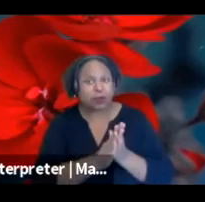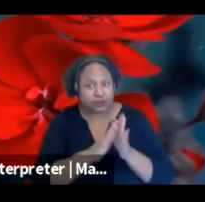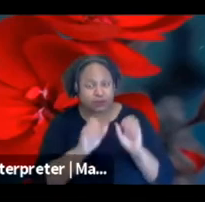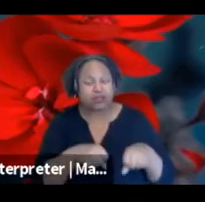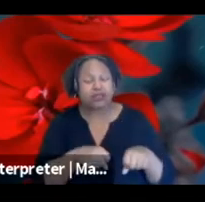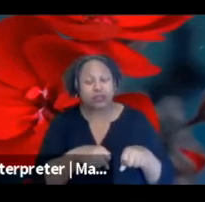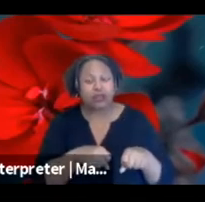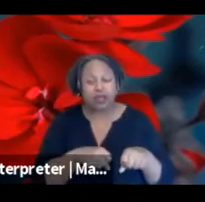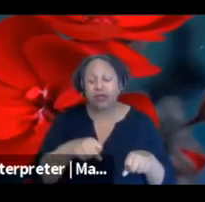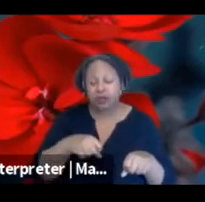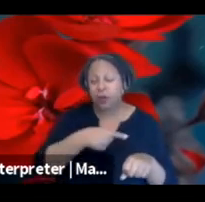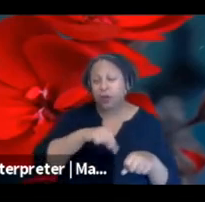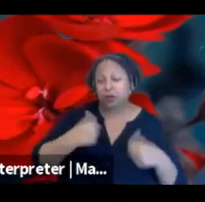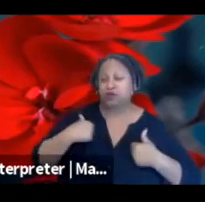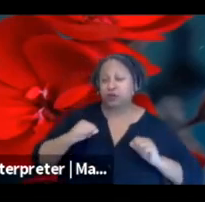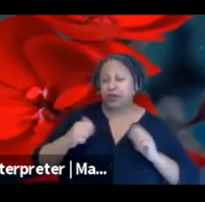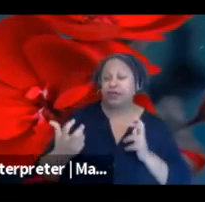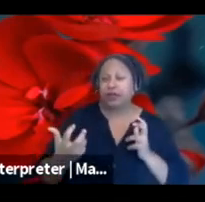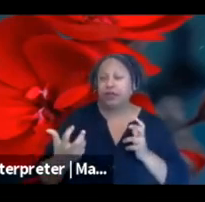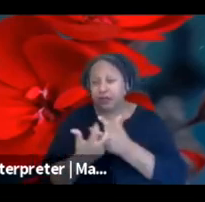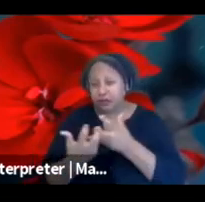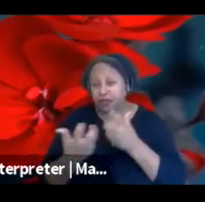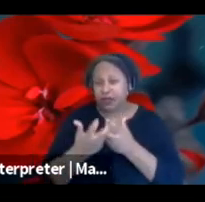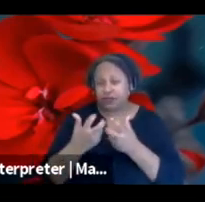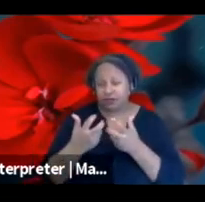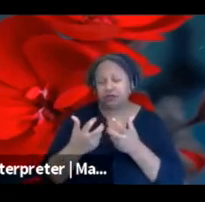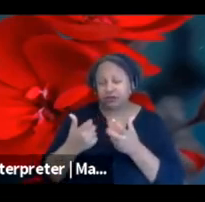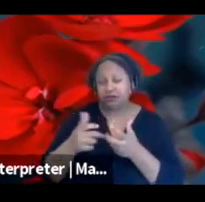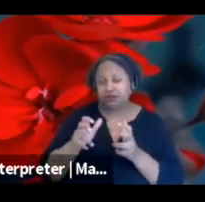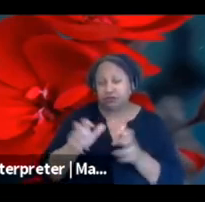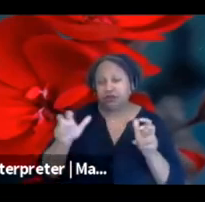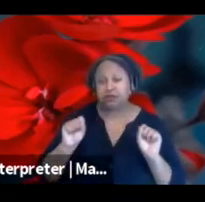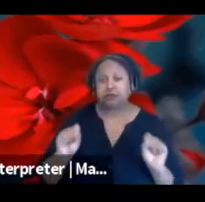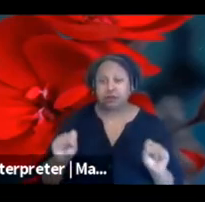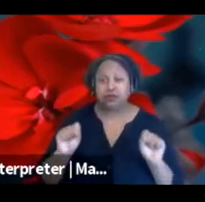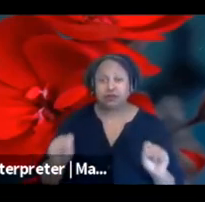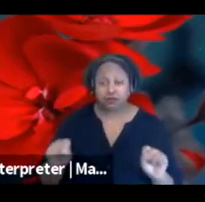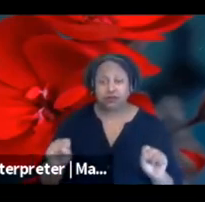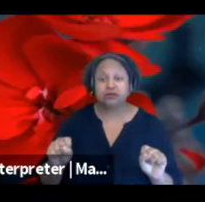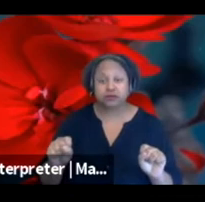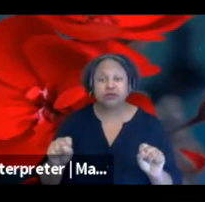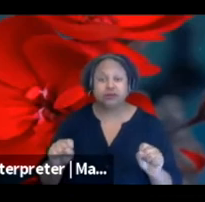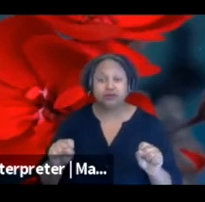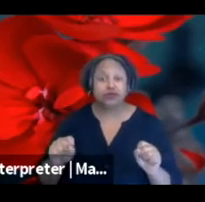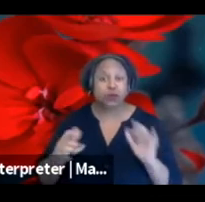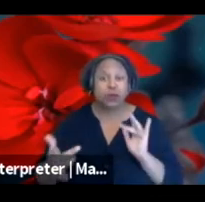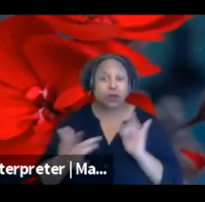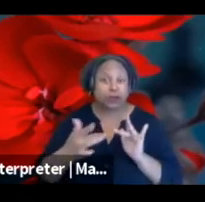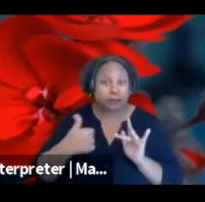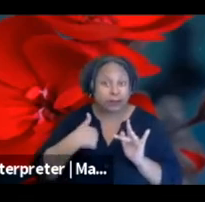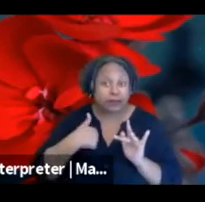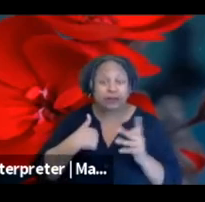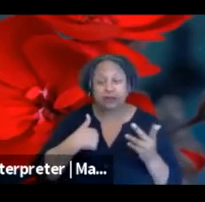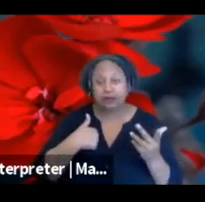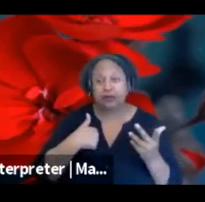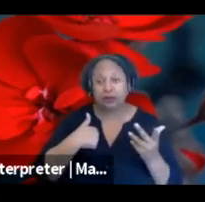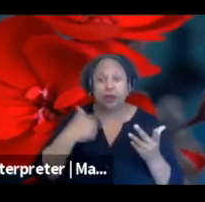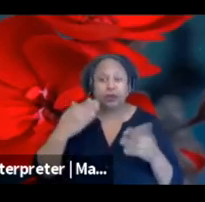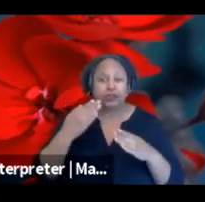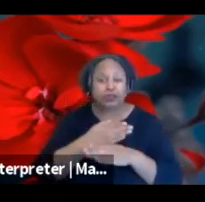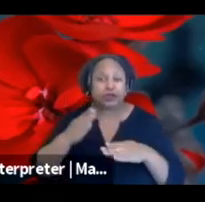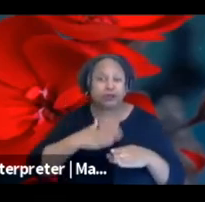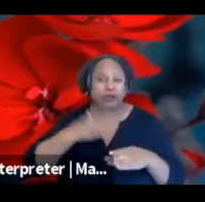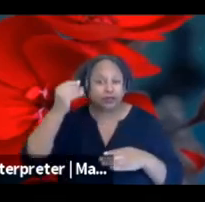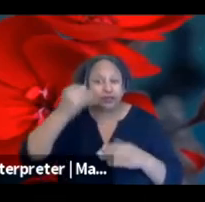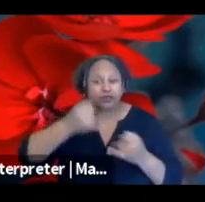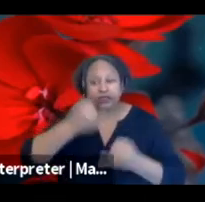we'll try to accommodate that as best as possible. So you can get in touch with me, I'll share my information